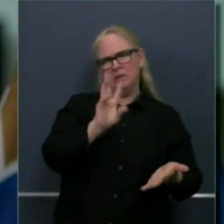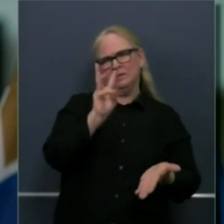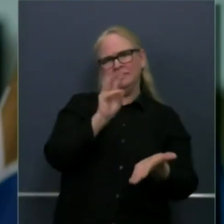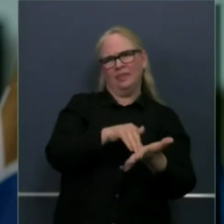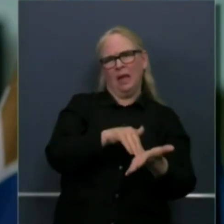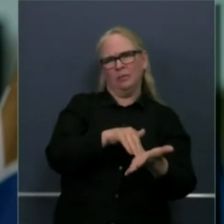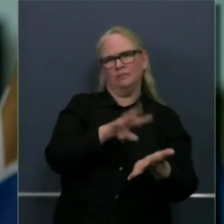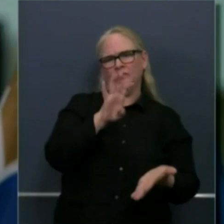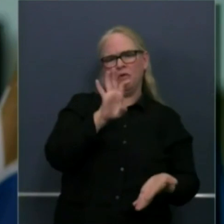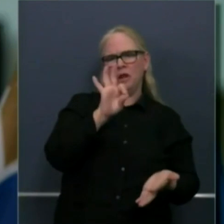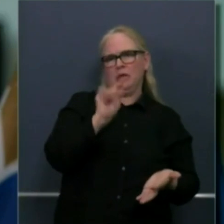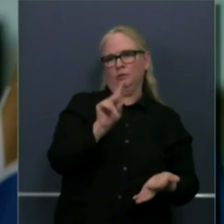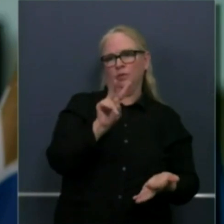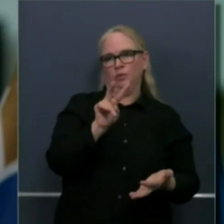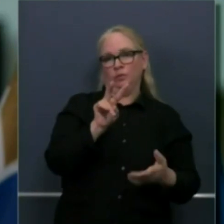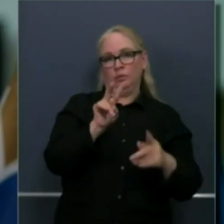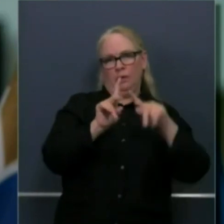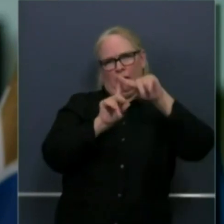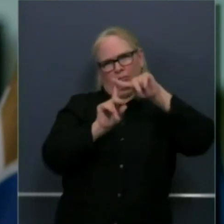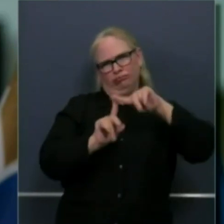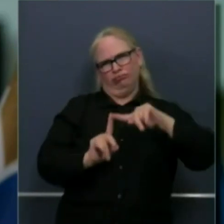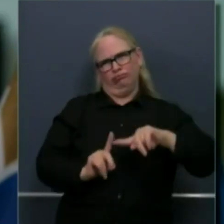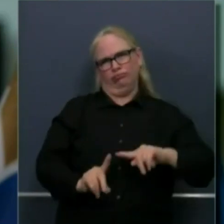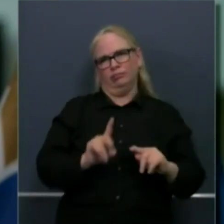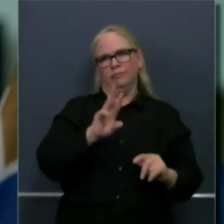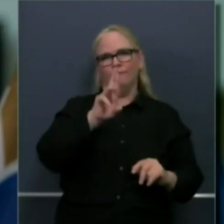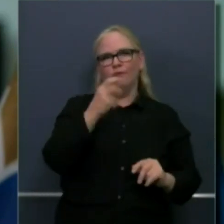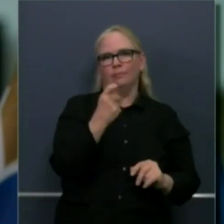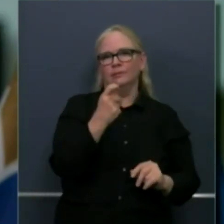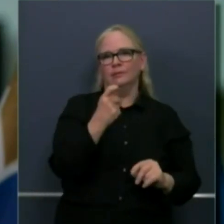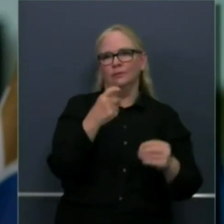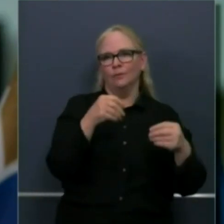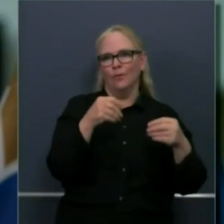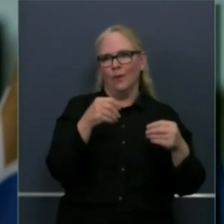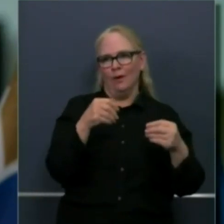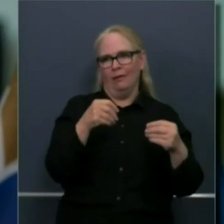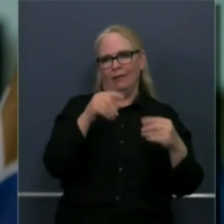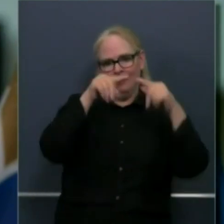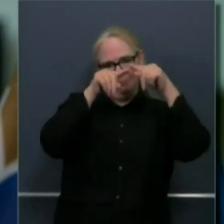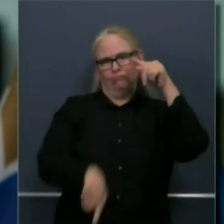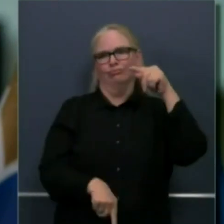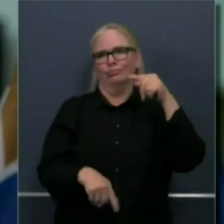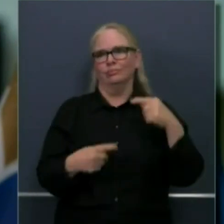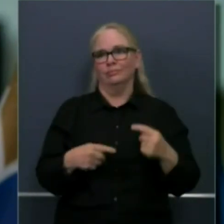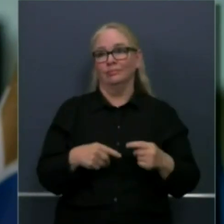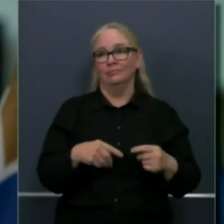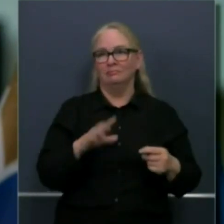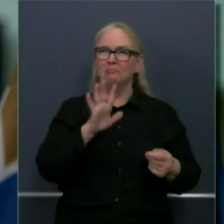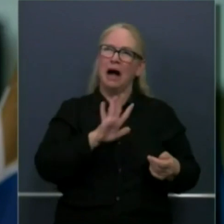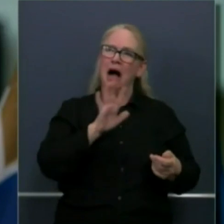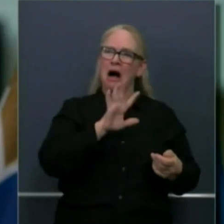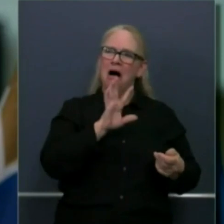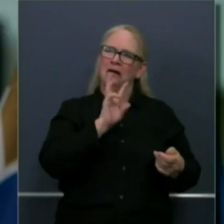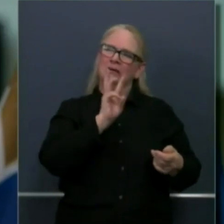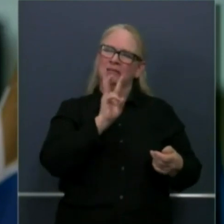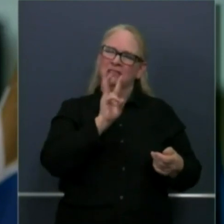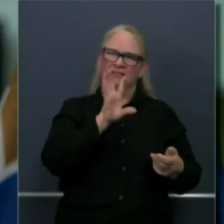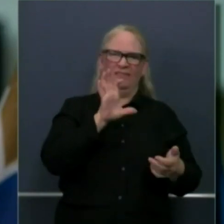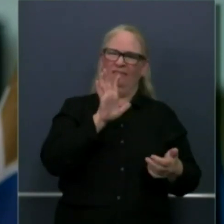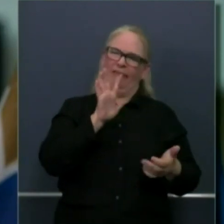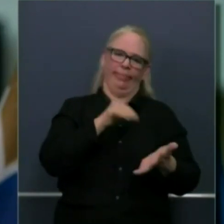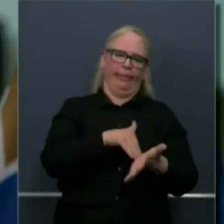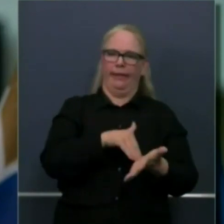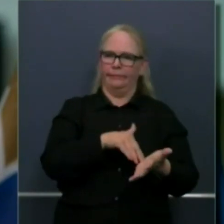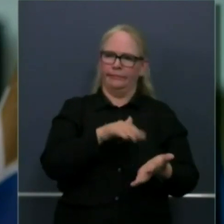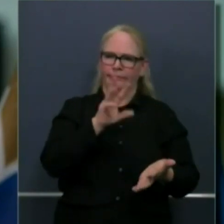different pharmacies in the state of California that are licensed almost sixty five hundred and thousands more pharmacists